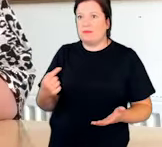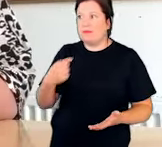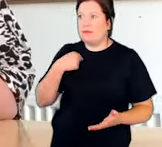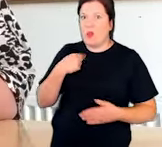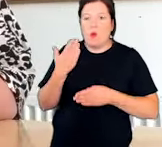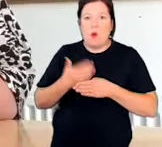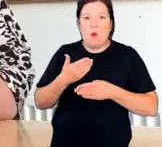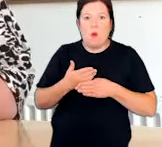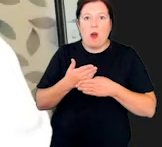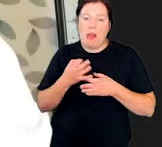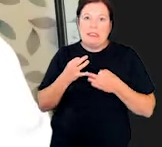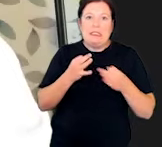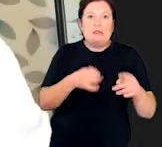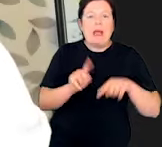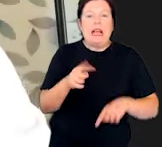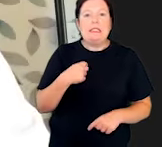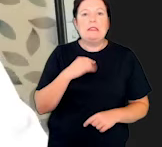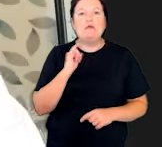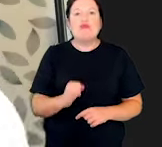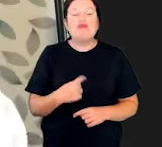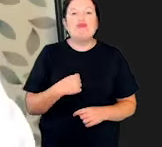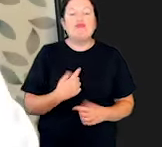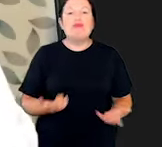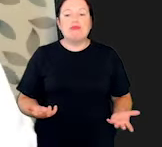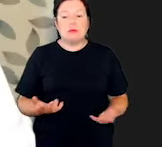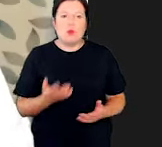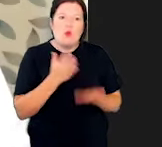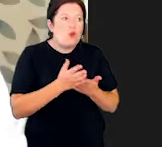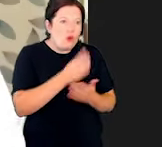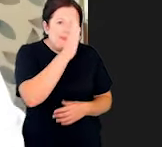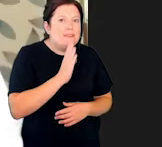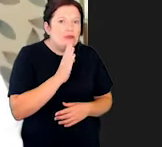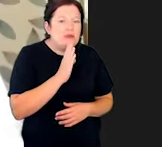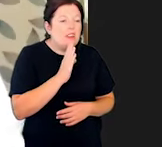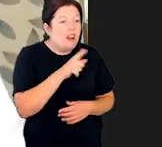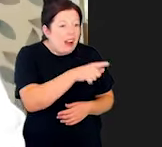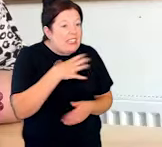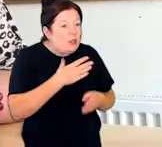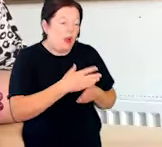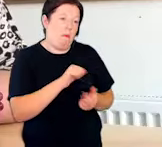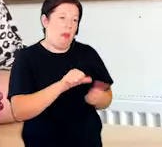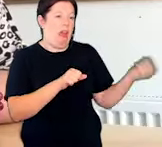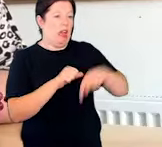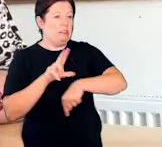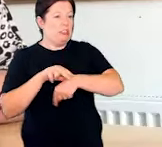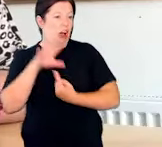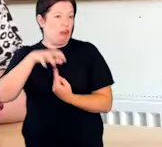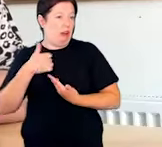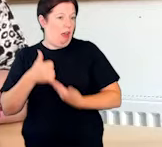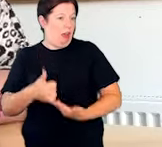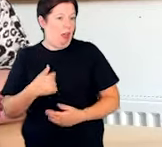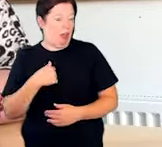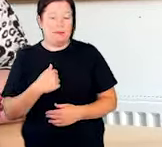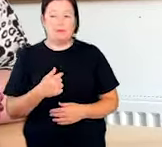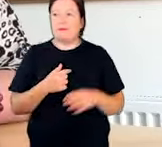disbanded. That is serious. If needs must, you could come and work up the surgery. Yes, I could.